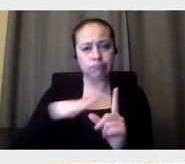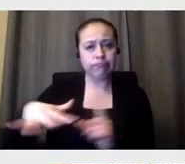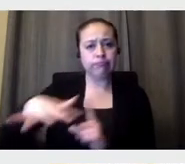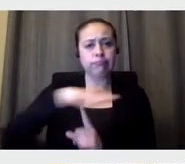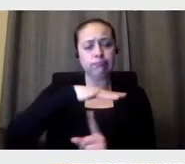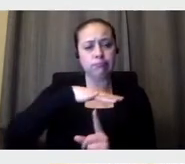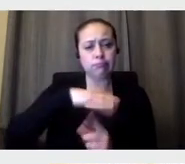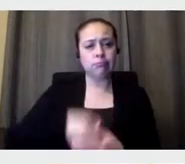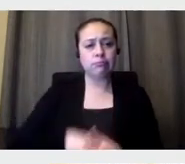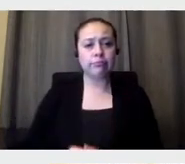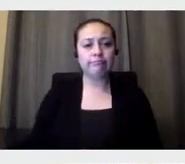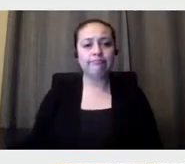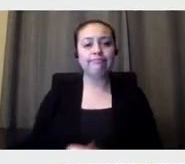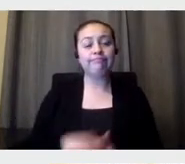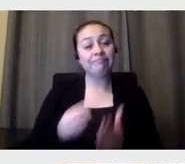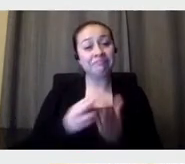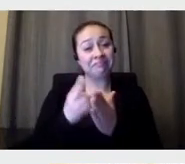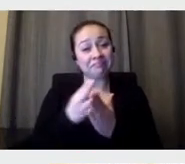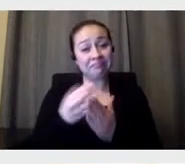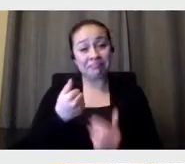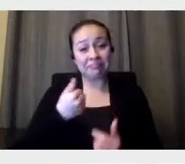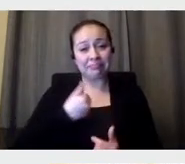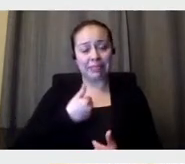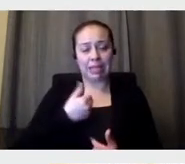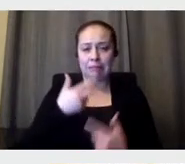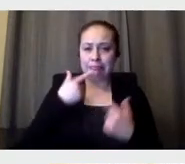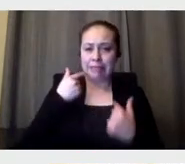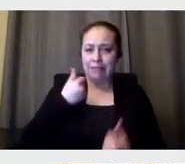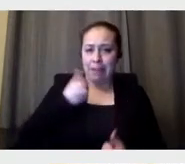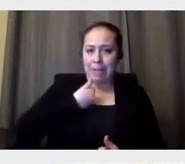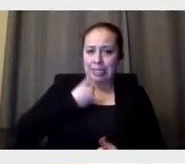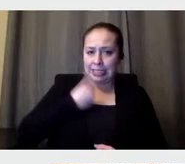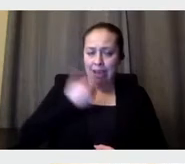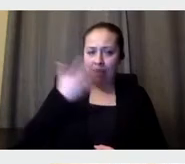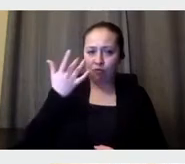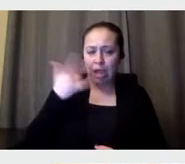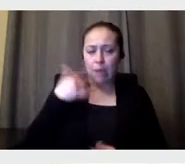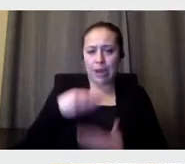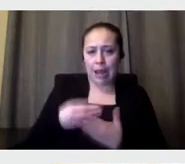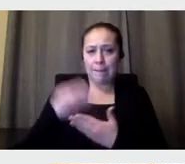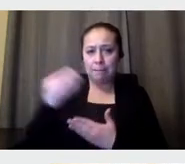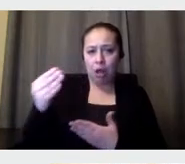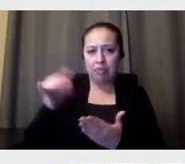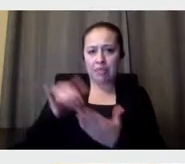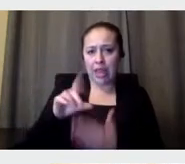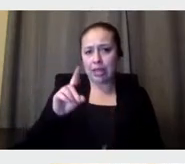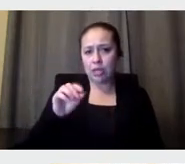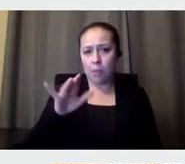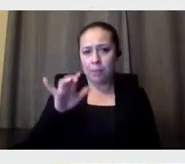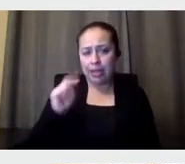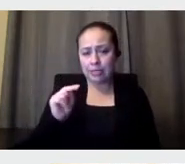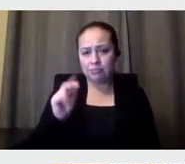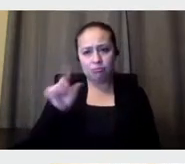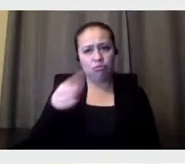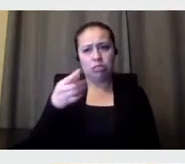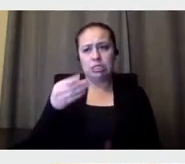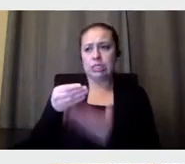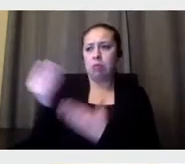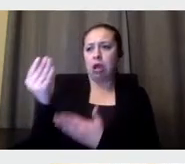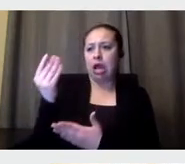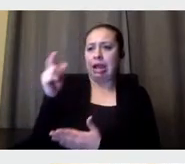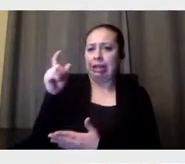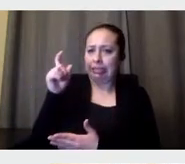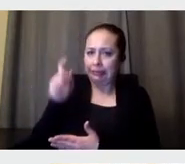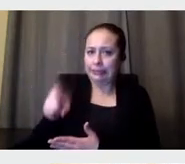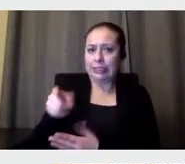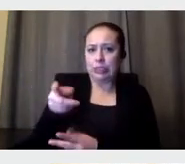I, I, I laugh at myself because when I, when I bought the, the, the domain, Vignelli.design, I just bought it because I know this is, this is something that I need, I need to keep.